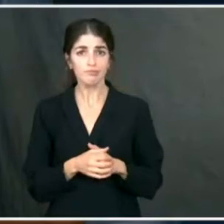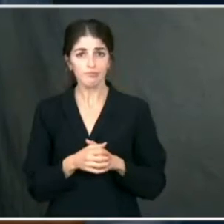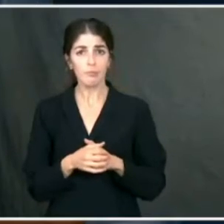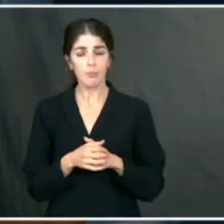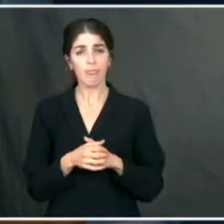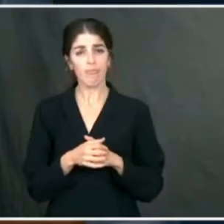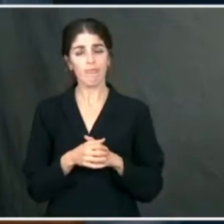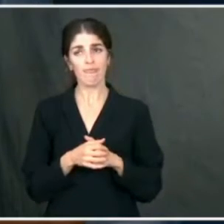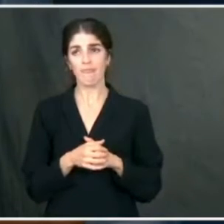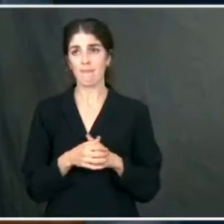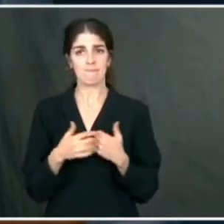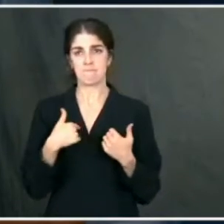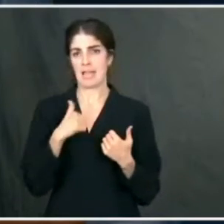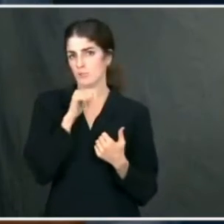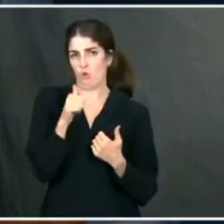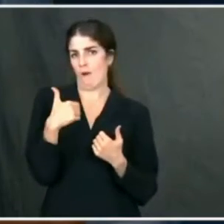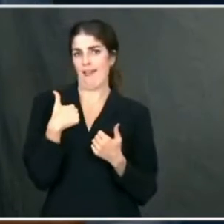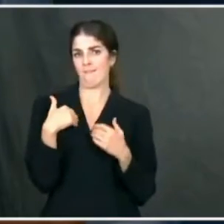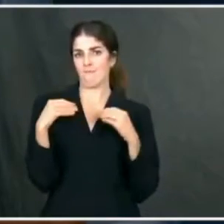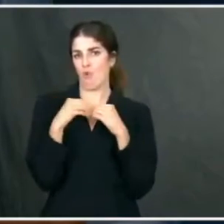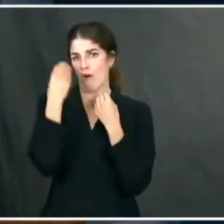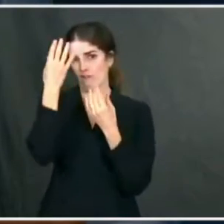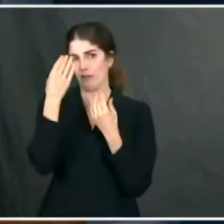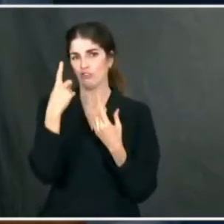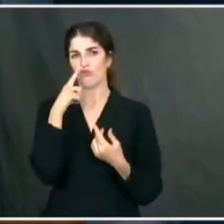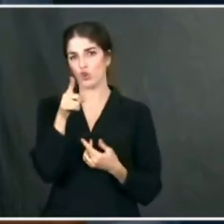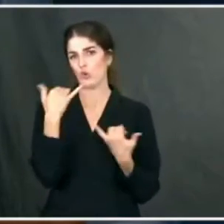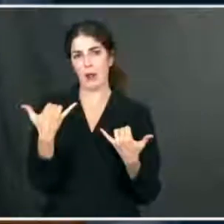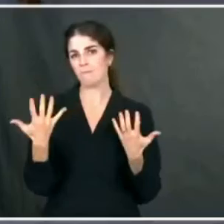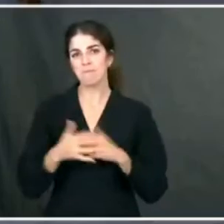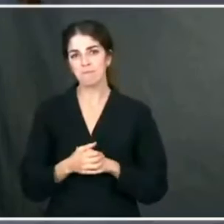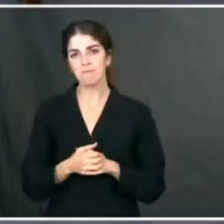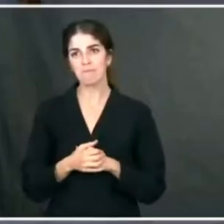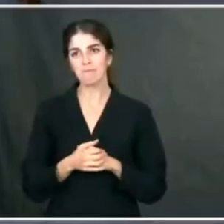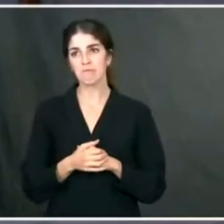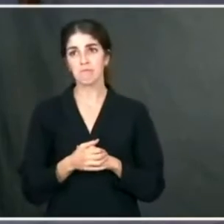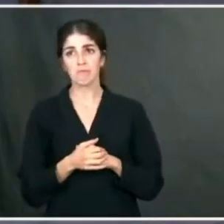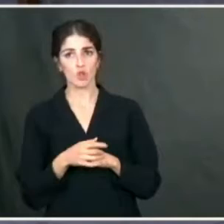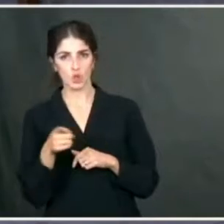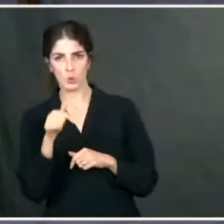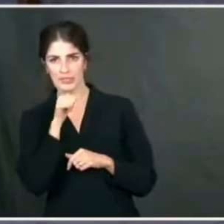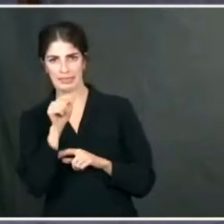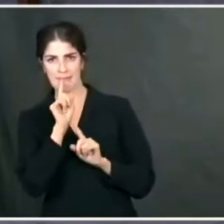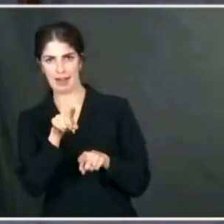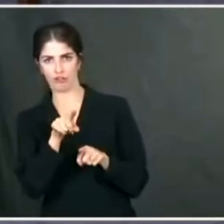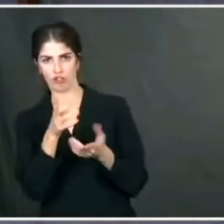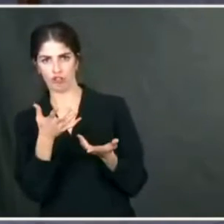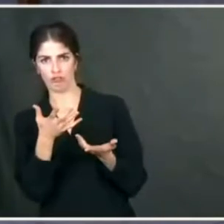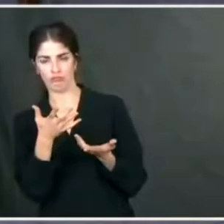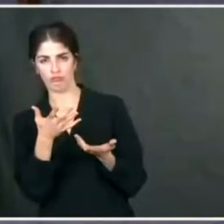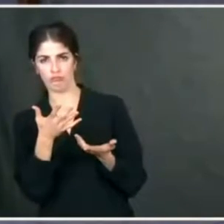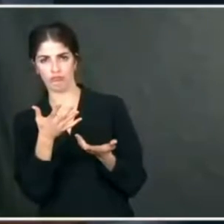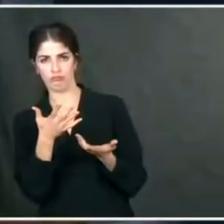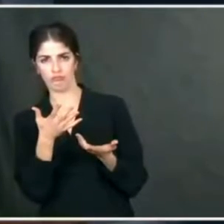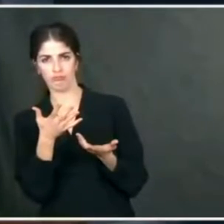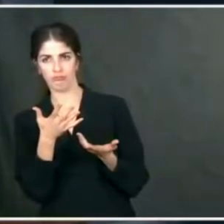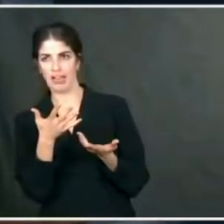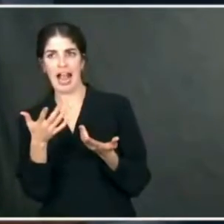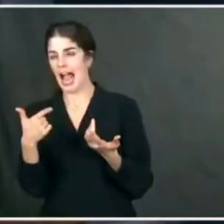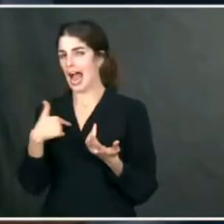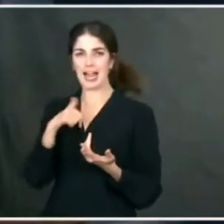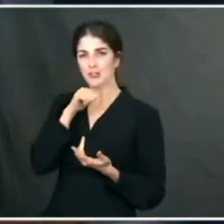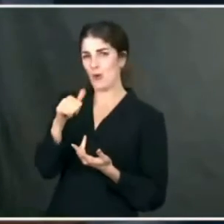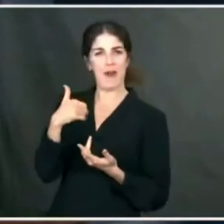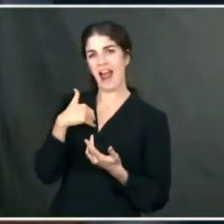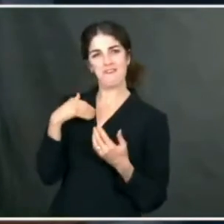I don't have any more conversations to read out for you at this point in time. I don't answer that, unless I'm not understanding your answer. I don't think I have more